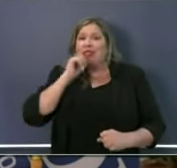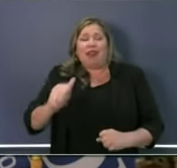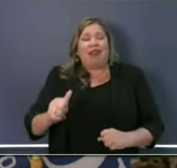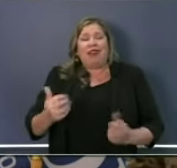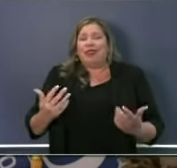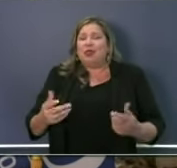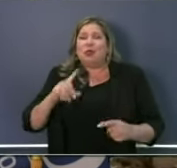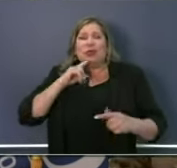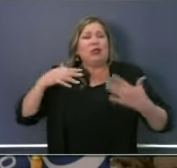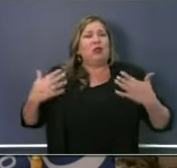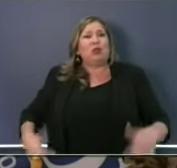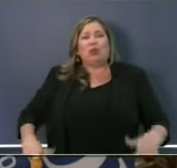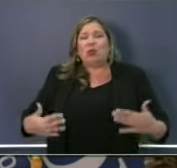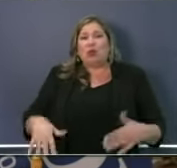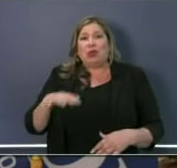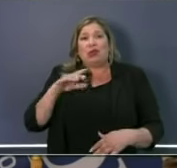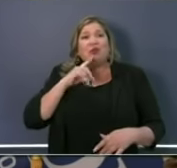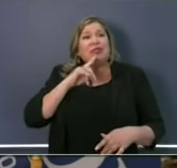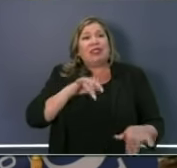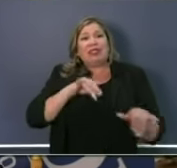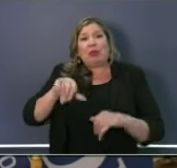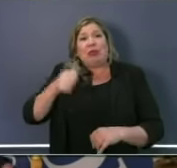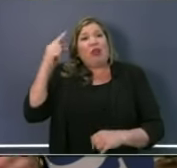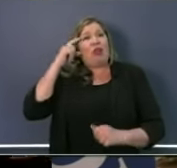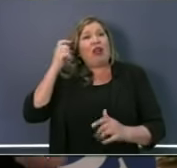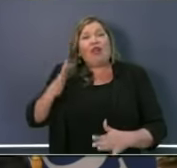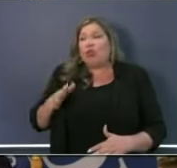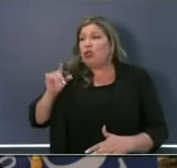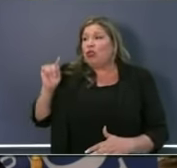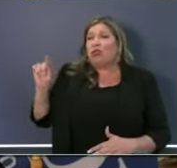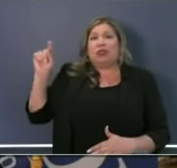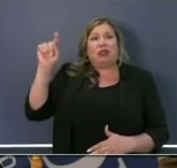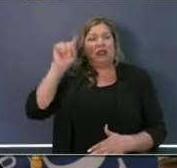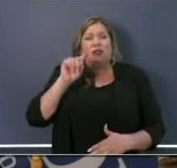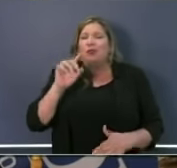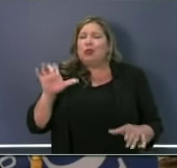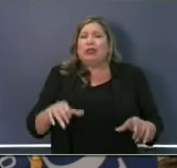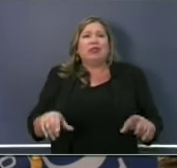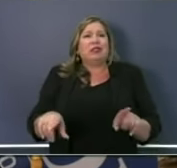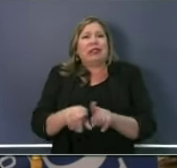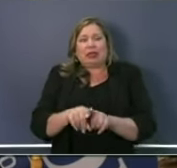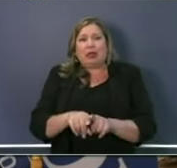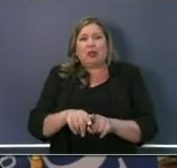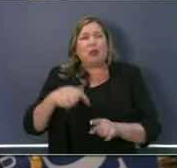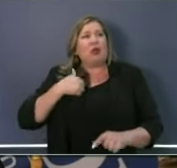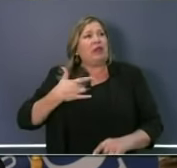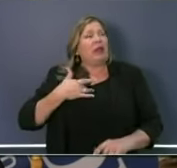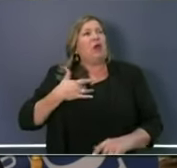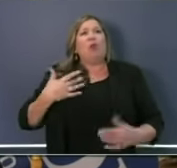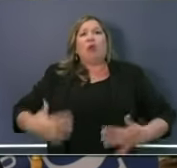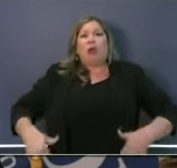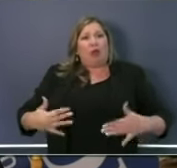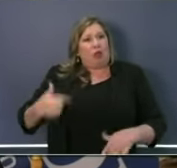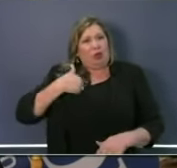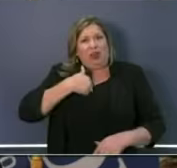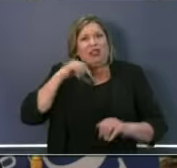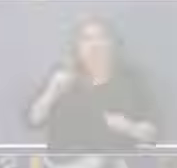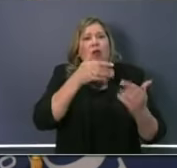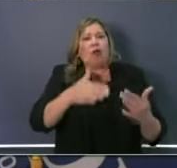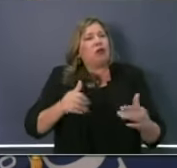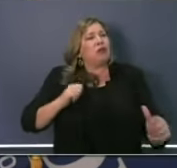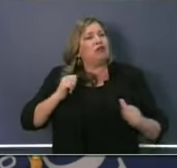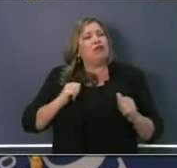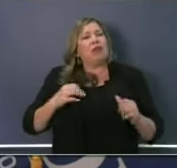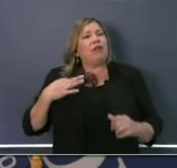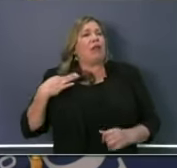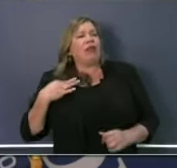this country are experiencing the same thing. It's ennobling and it makes you feel like we truly can meet this moment.